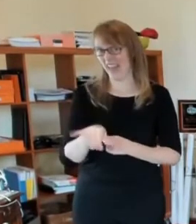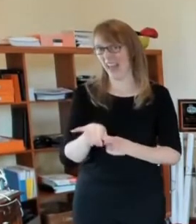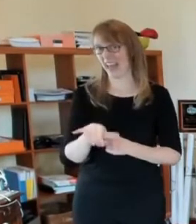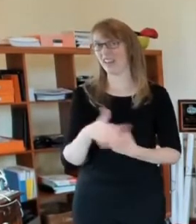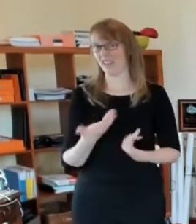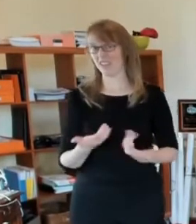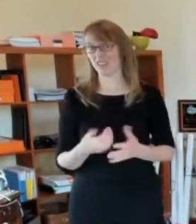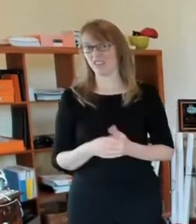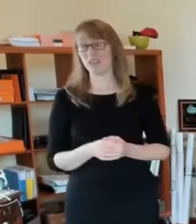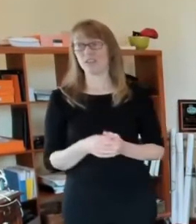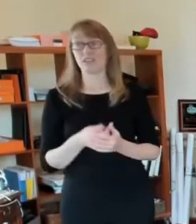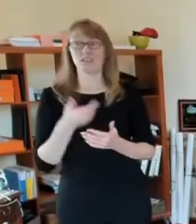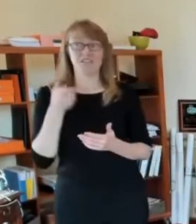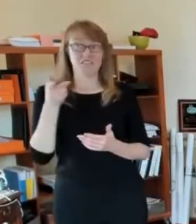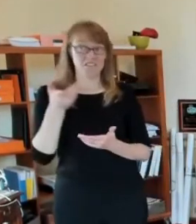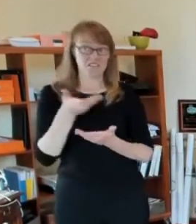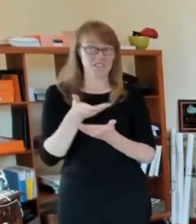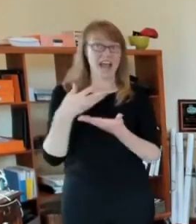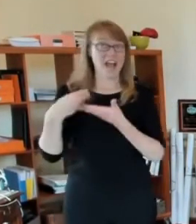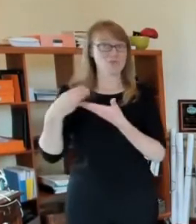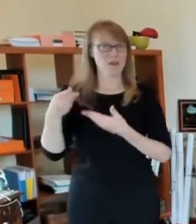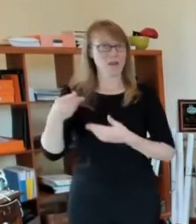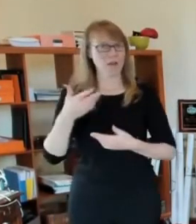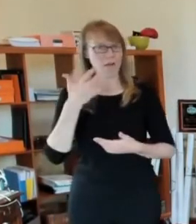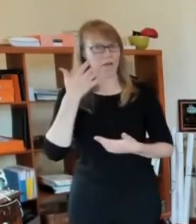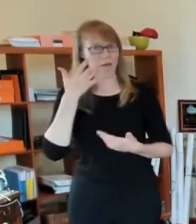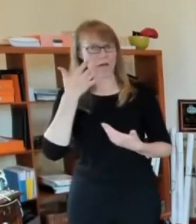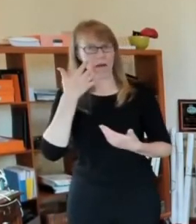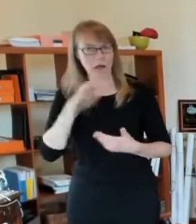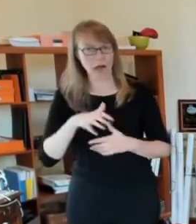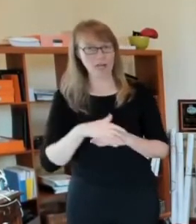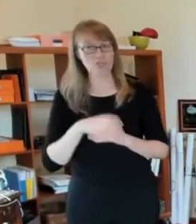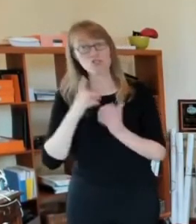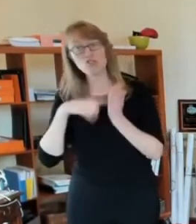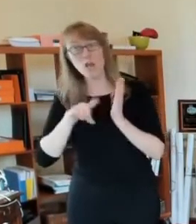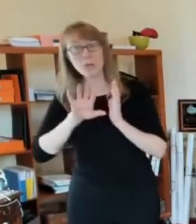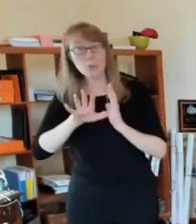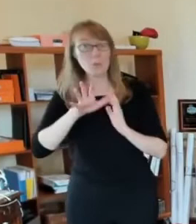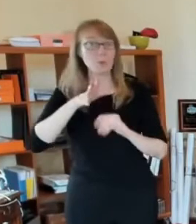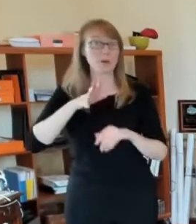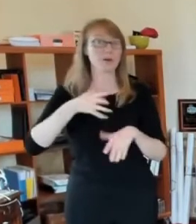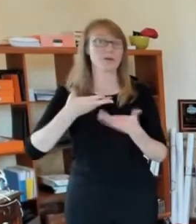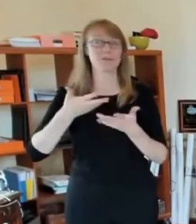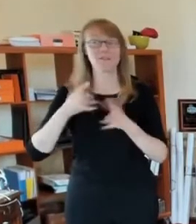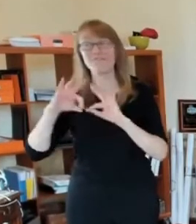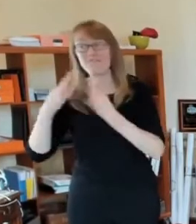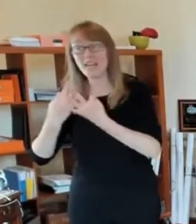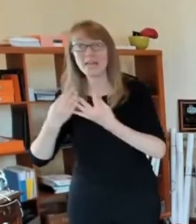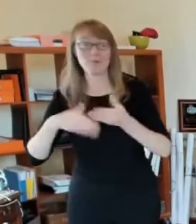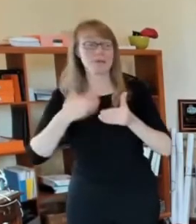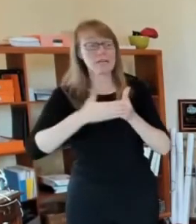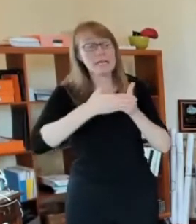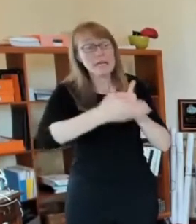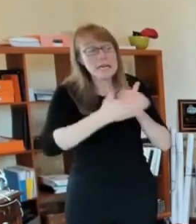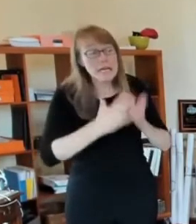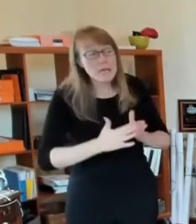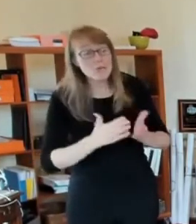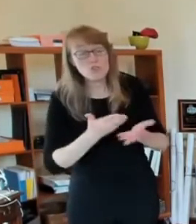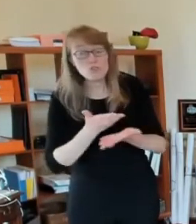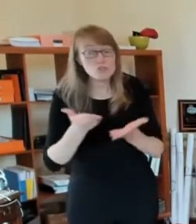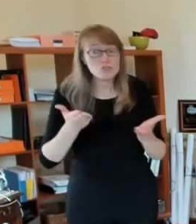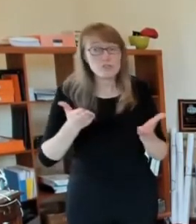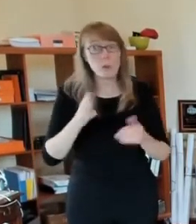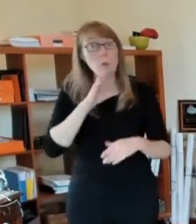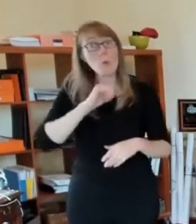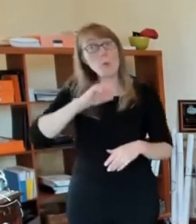it's hot out there. Please check on your neighbors, especially your neighbors, family, friends, especially older